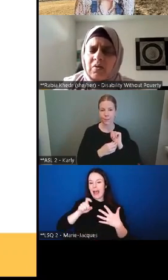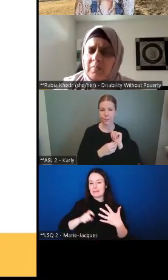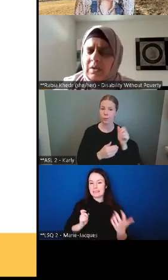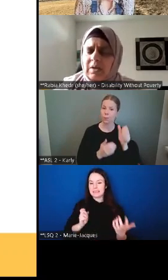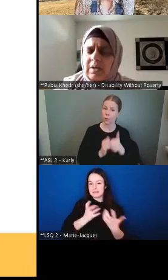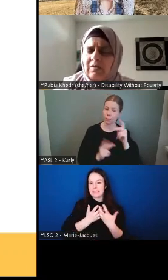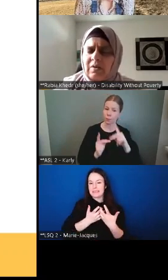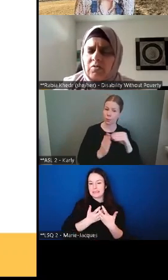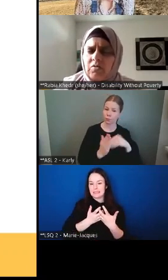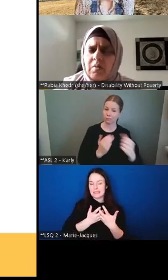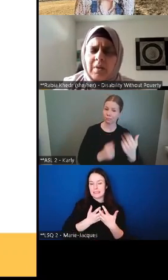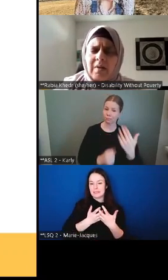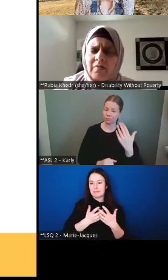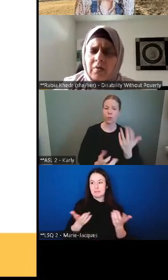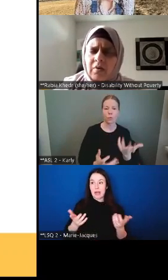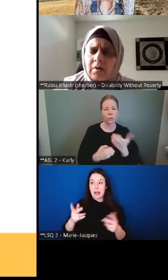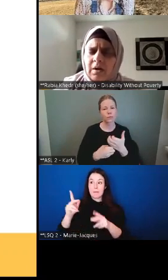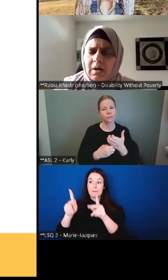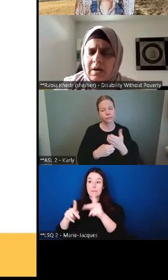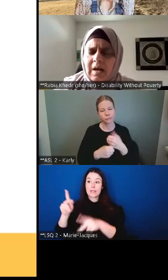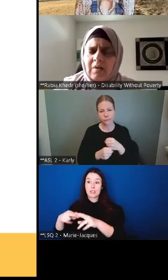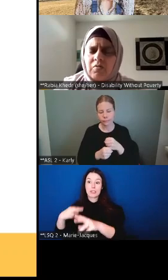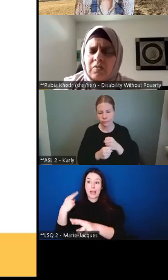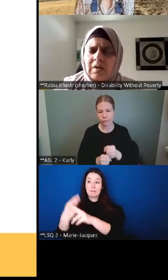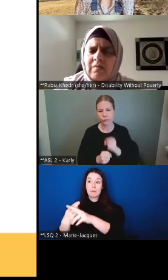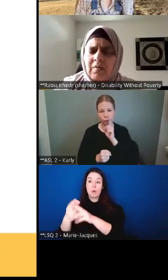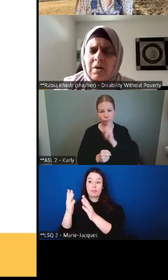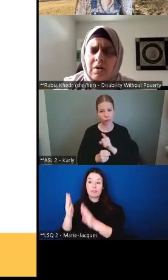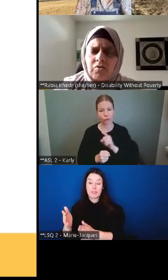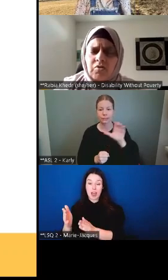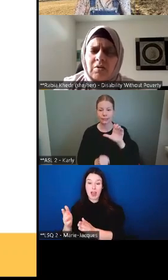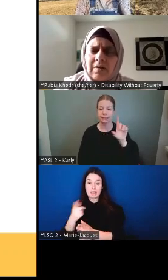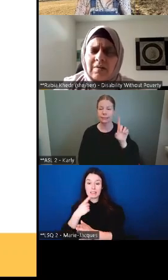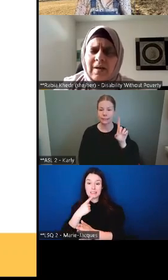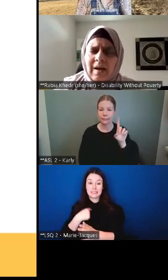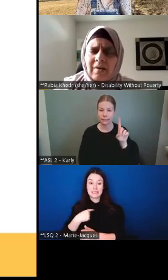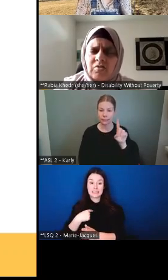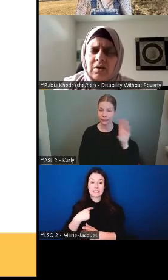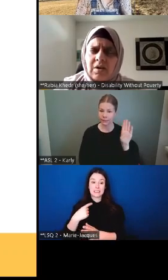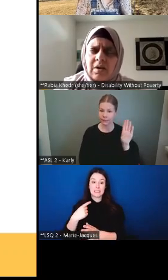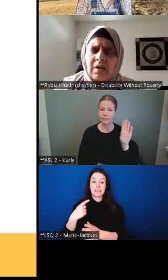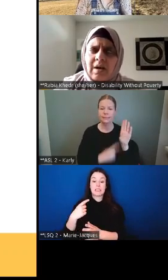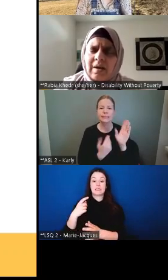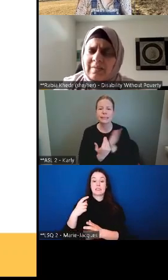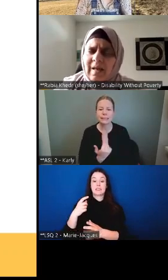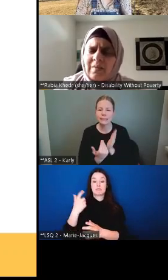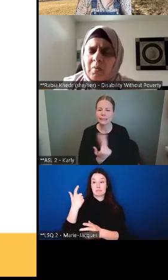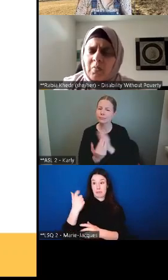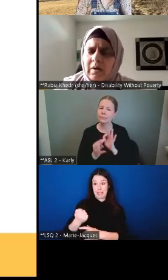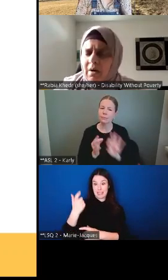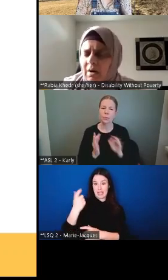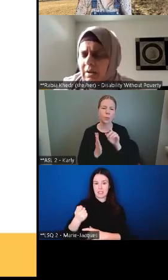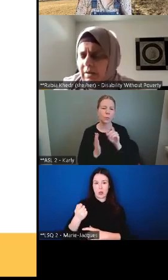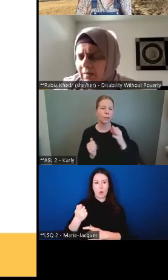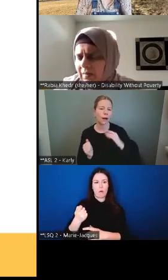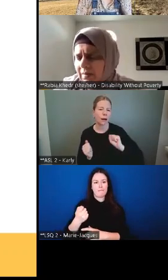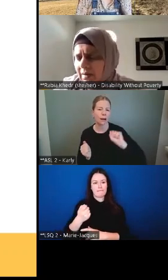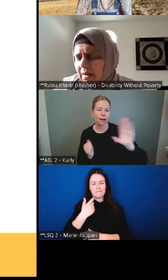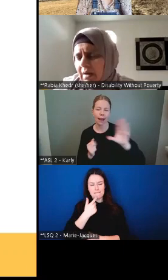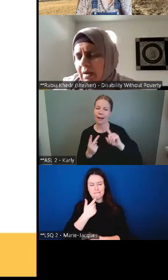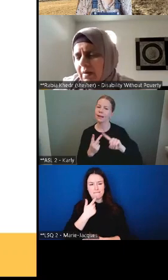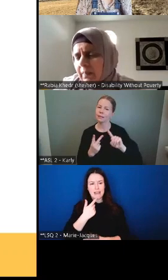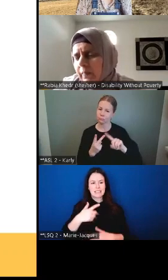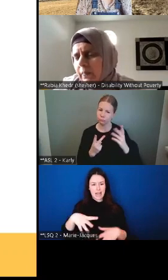benefit to be easy to apply for and to receive they want to ensure that it's actually accessible regardless